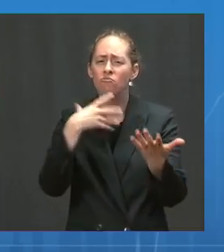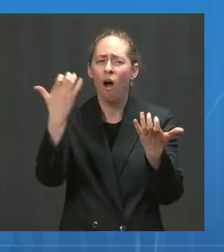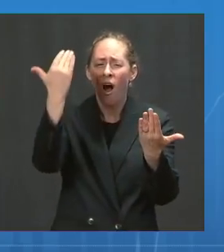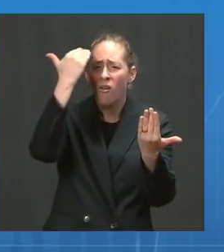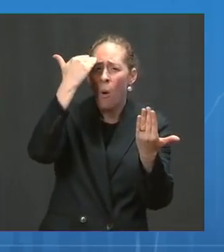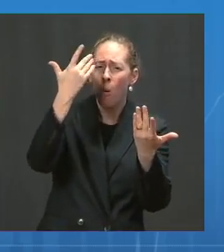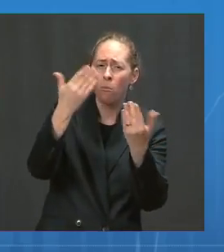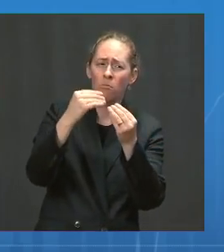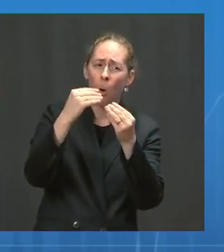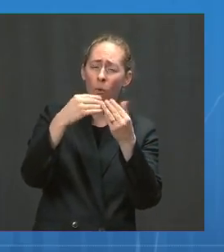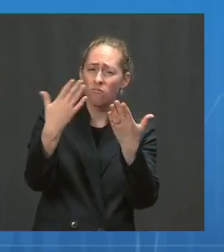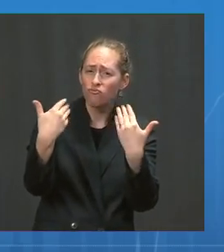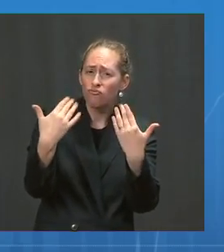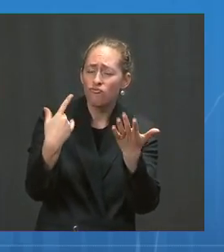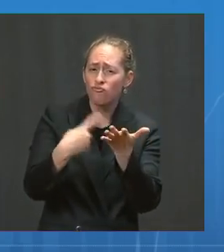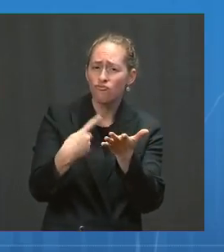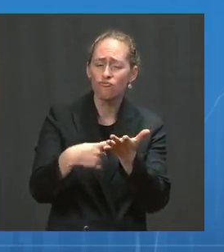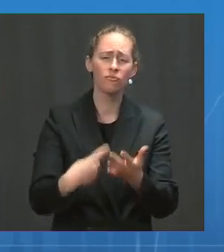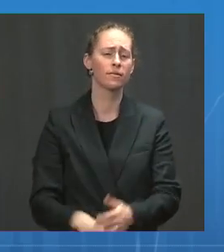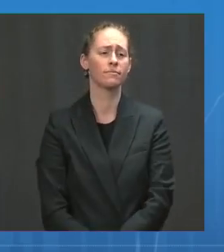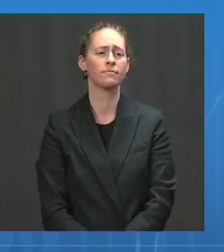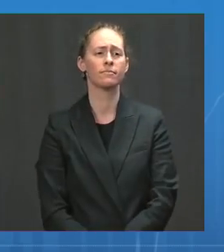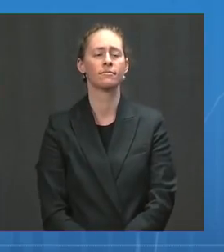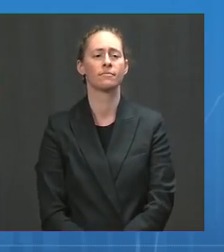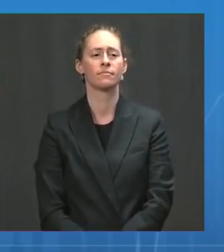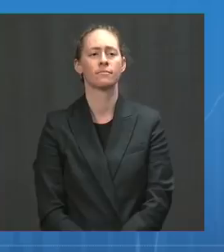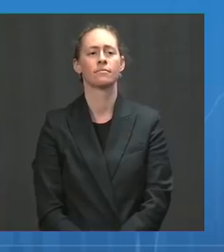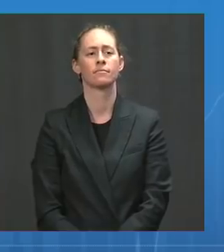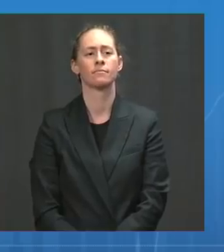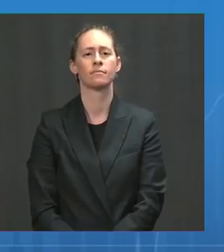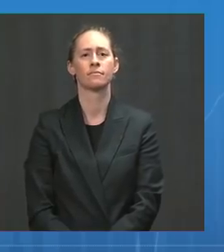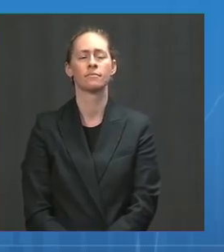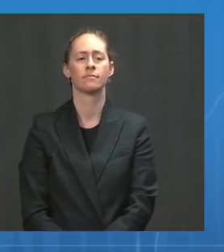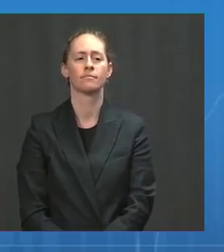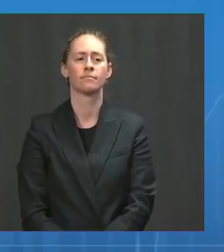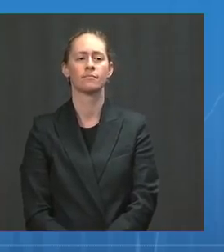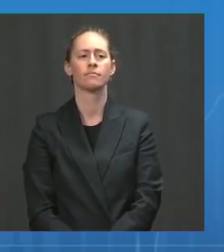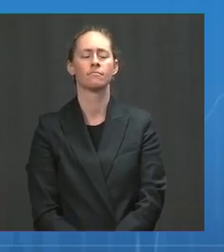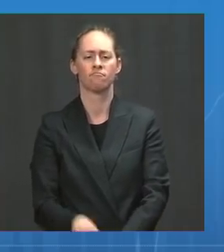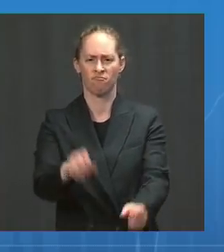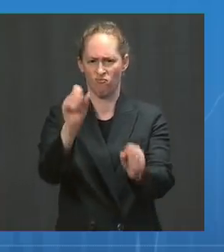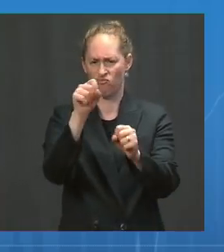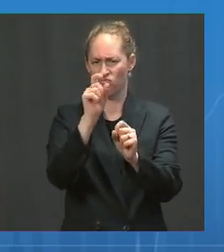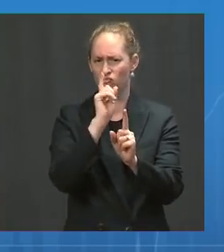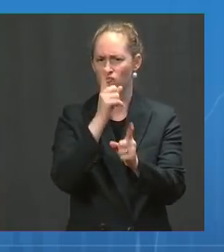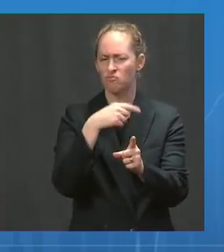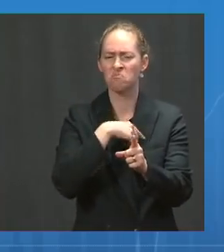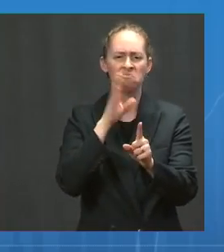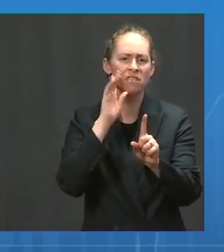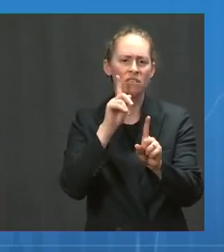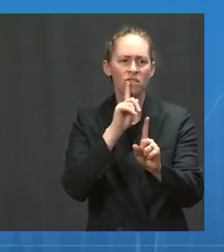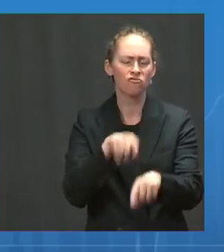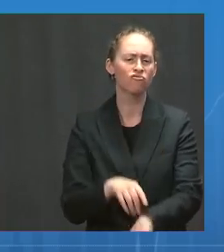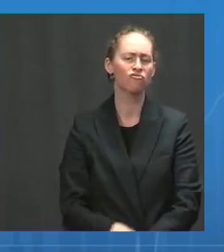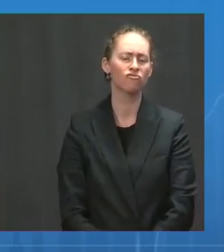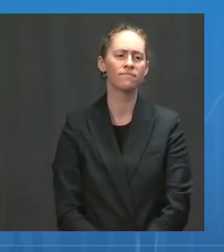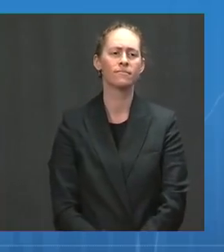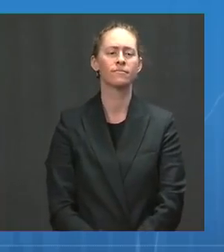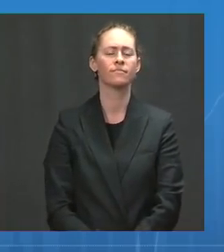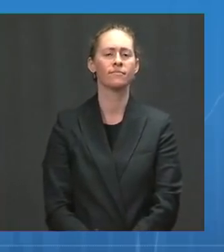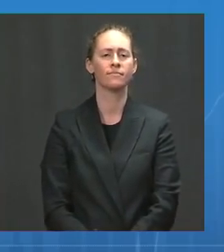any additional color on your team. Dr. Dr. Fauci? Dr. Yes. Well, as Dr. Rochelle